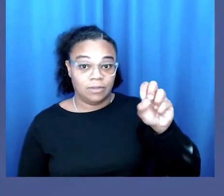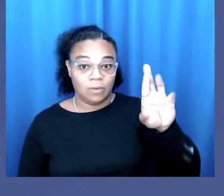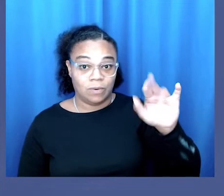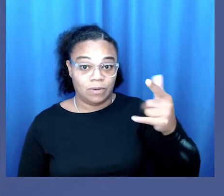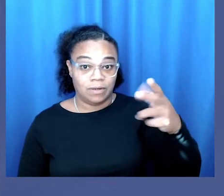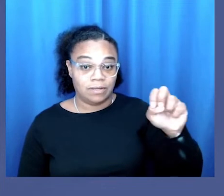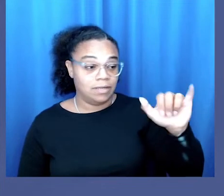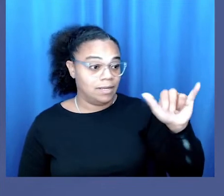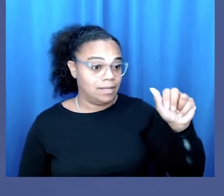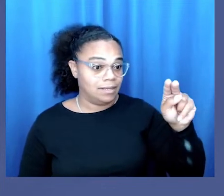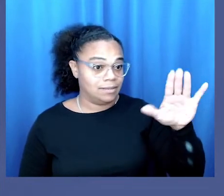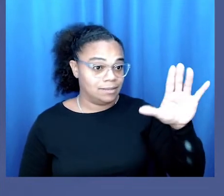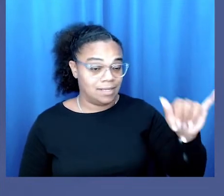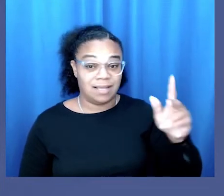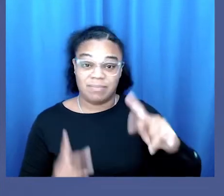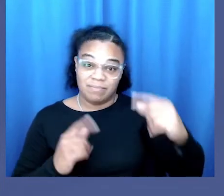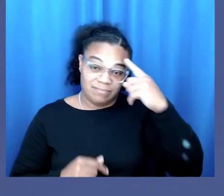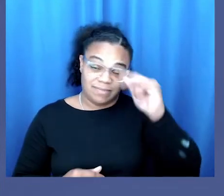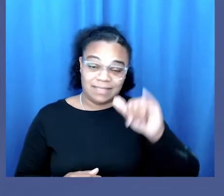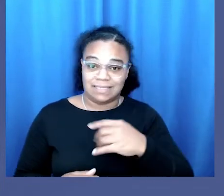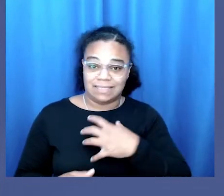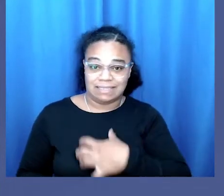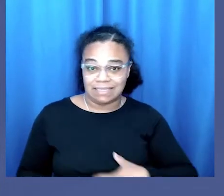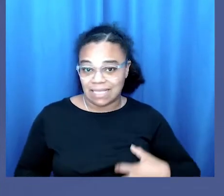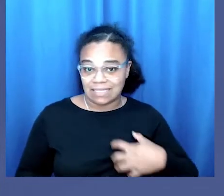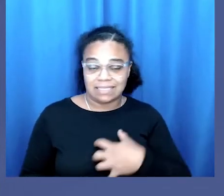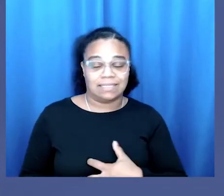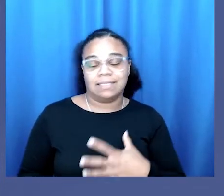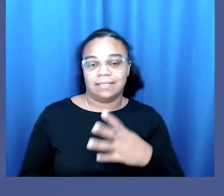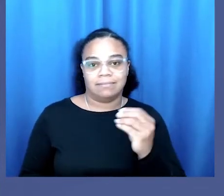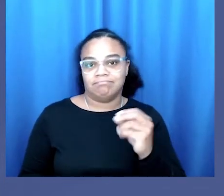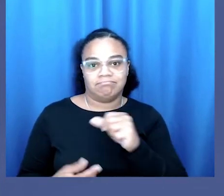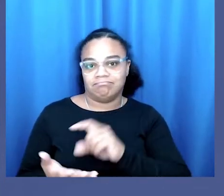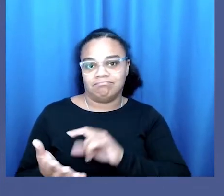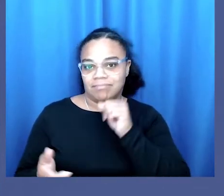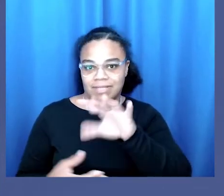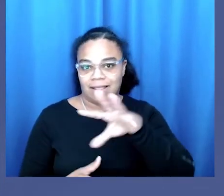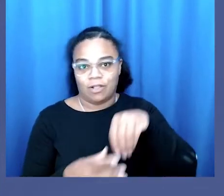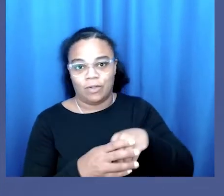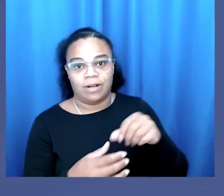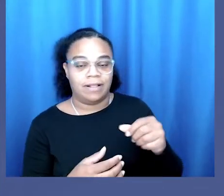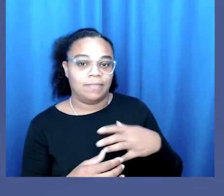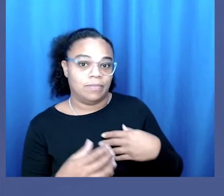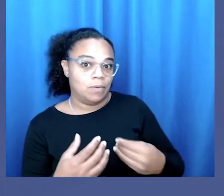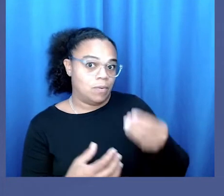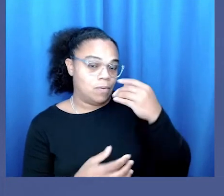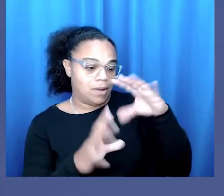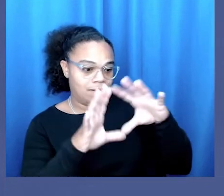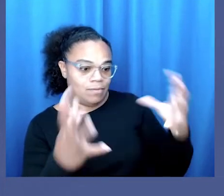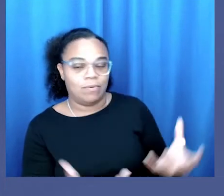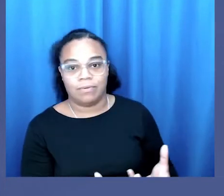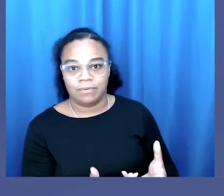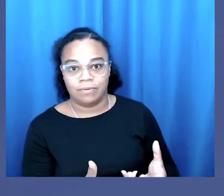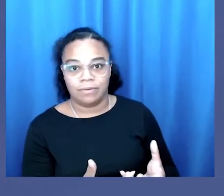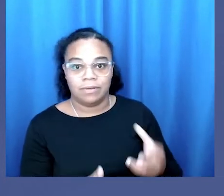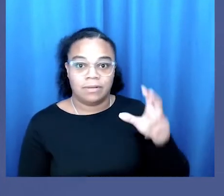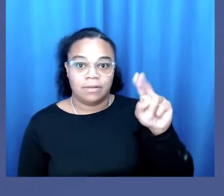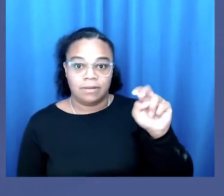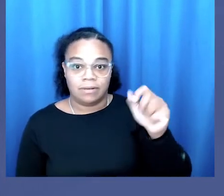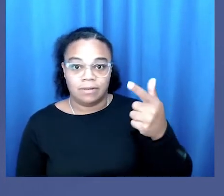Yancey is marked as disgusting and is occluded from the realm of the conceptually white anthropos.